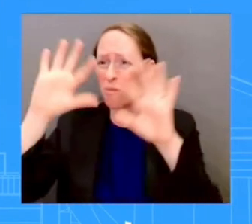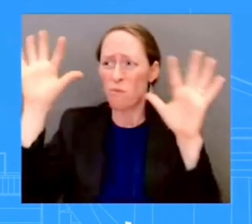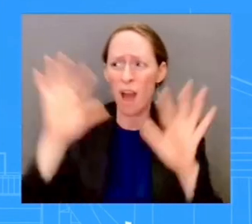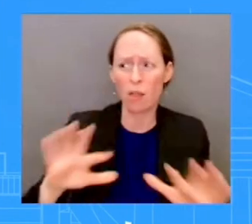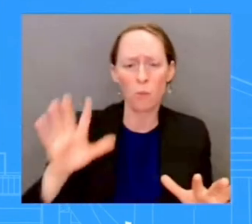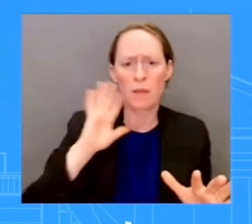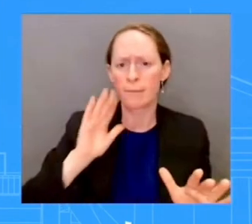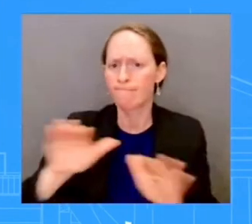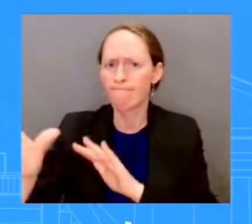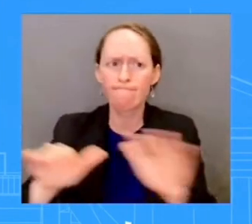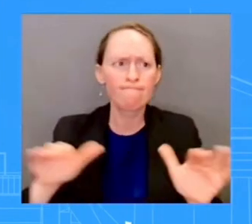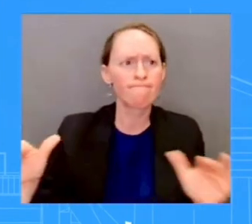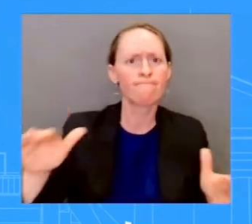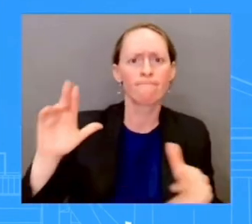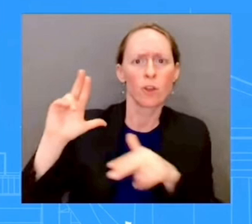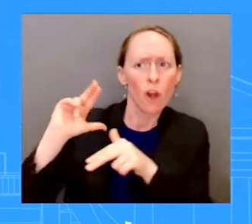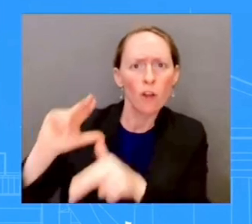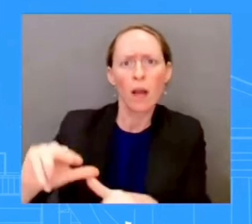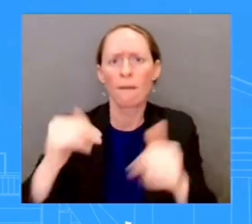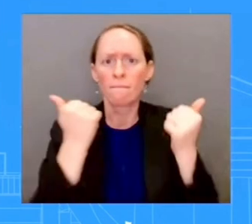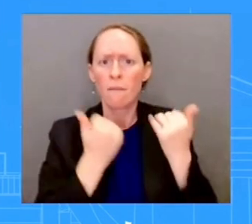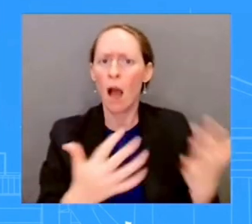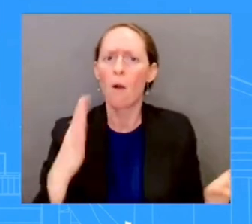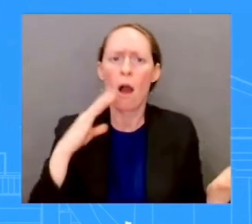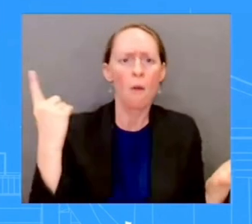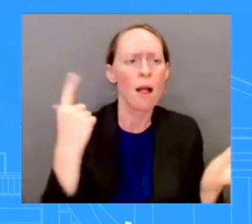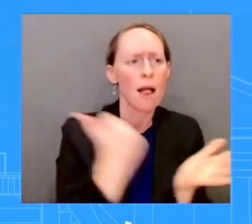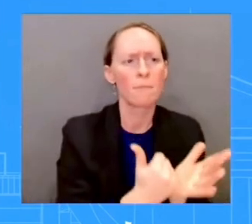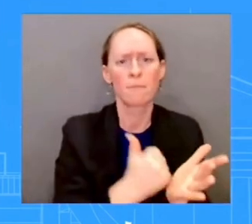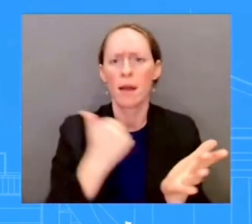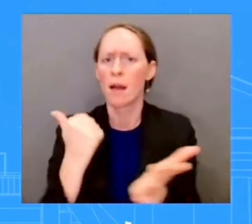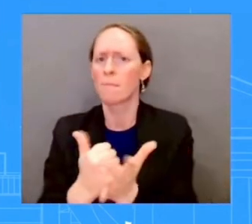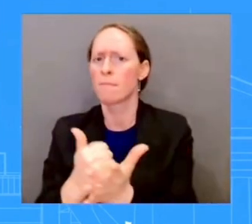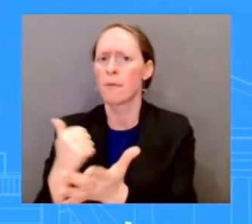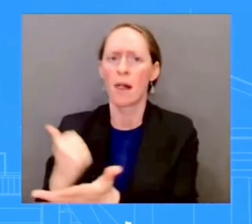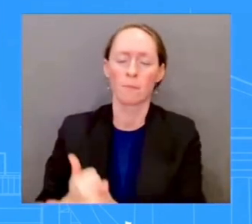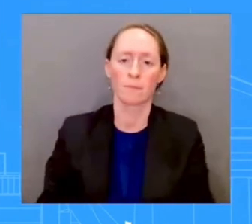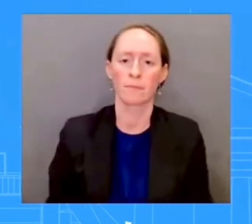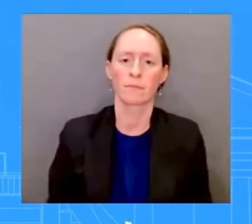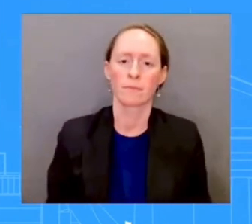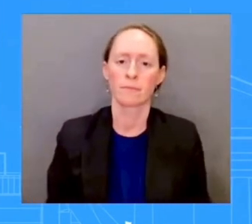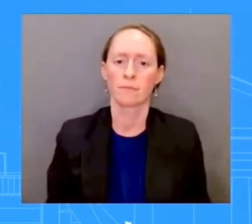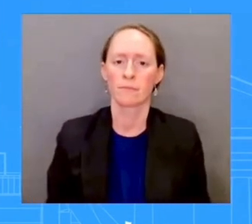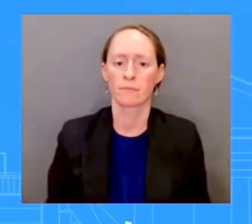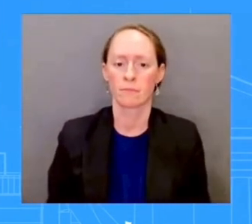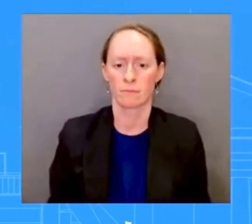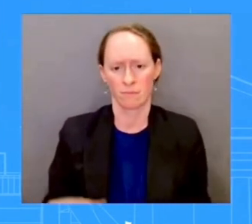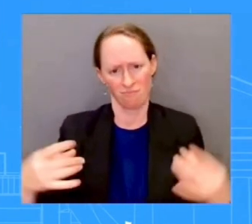important, we think, and we believe that it's important for Congress to do its job and to really